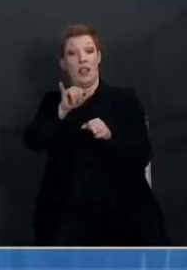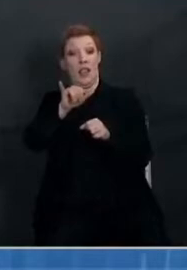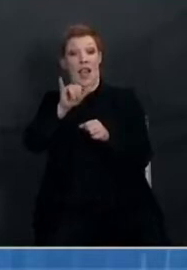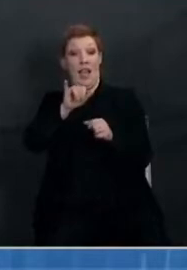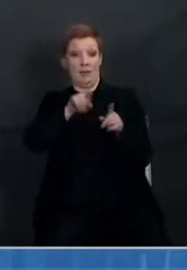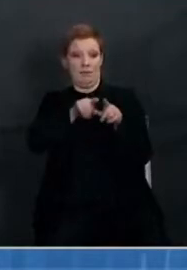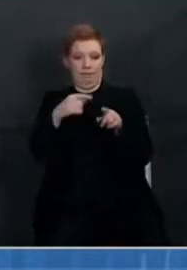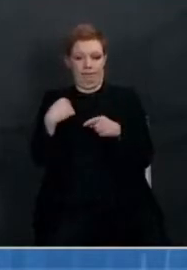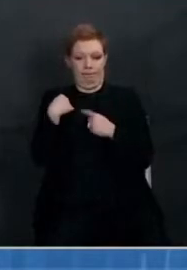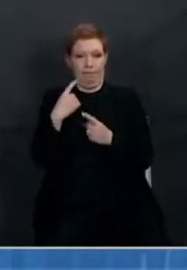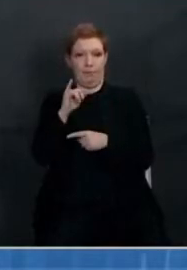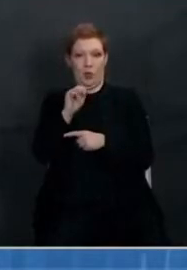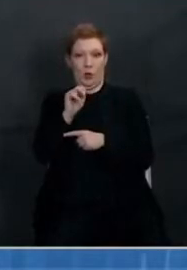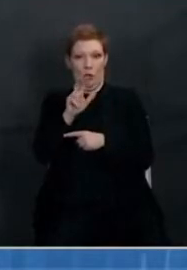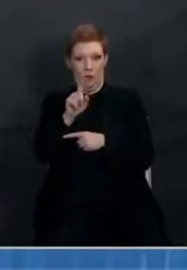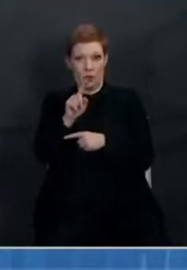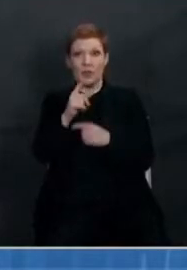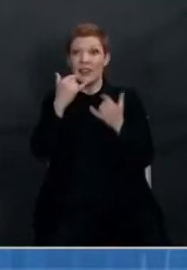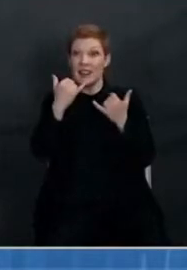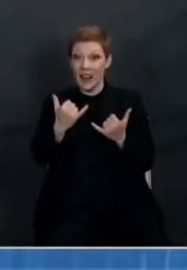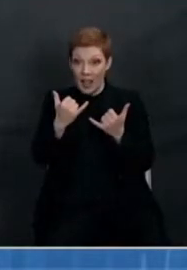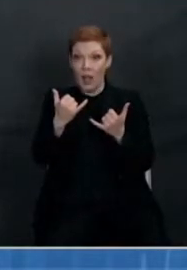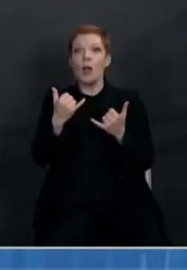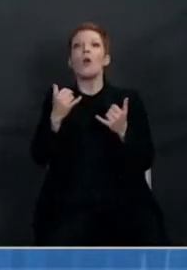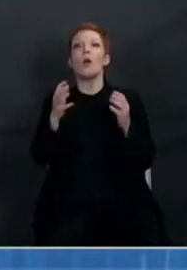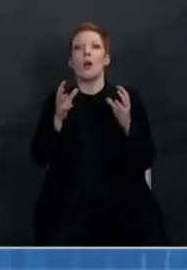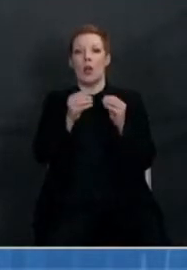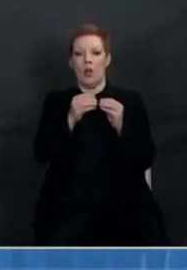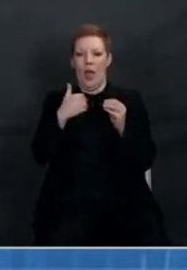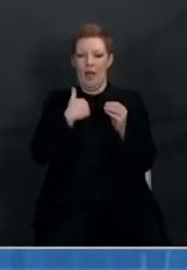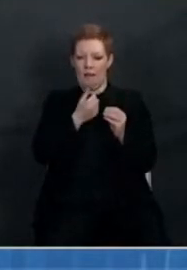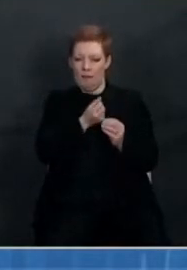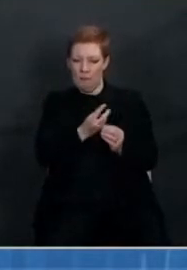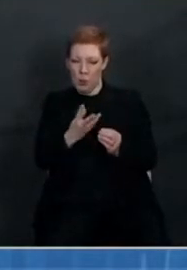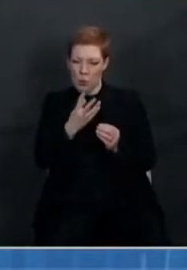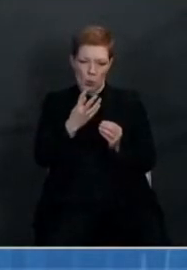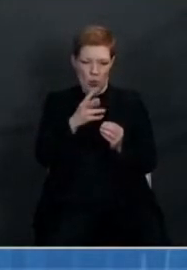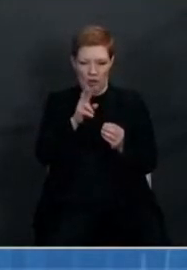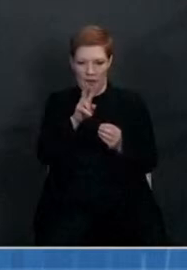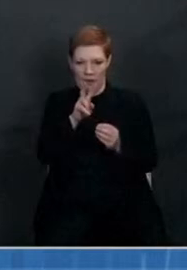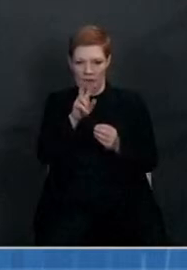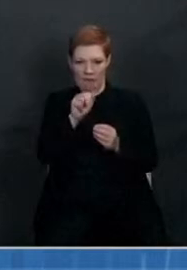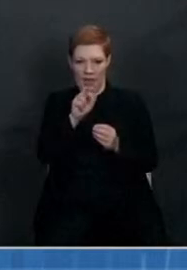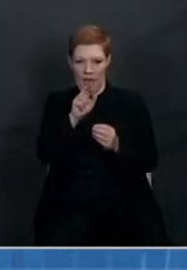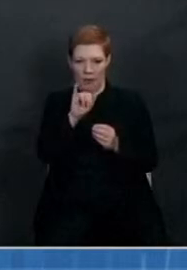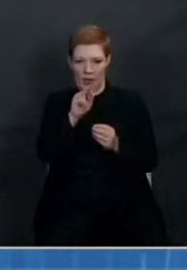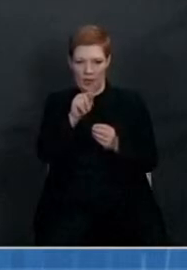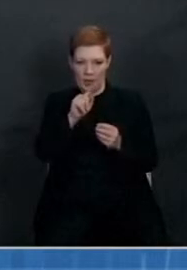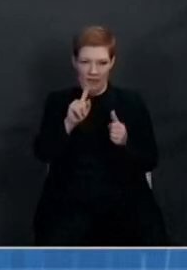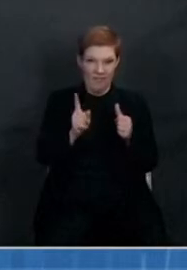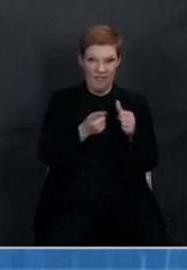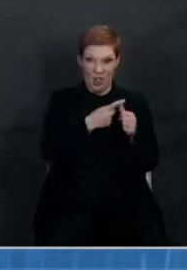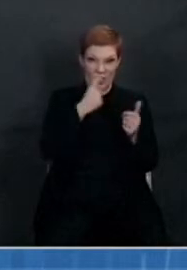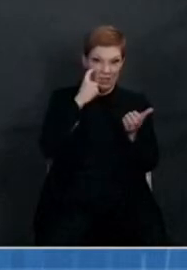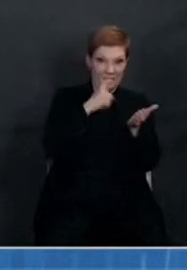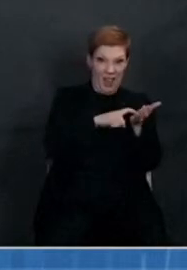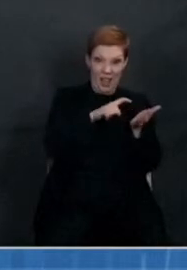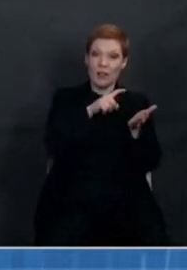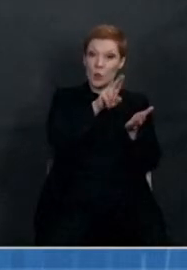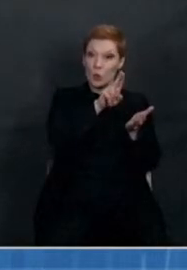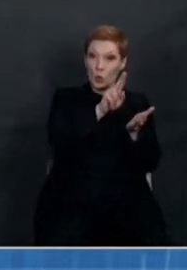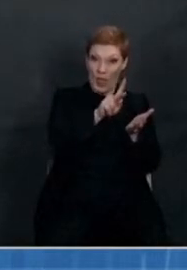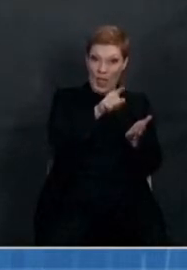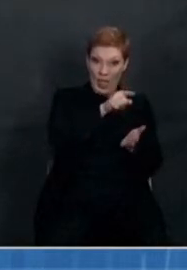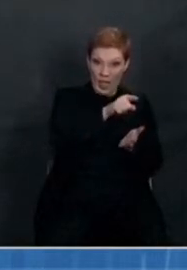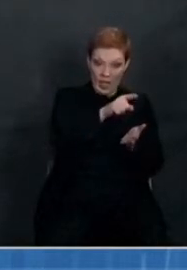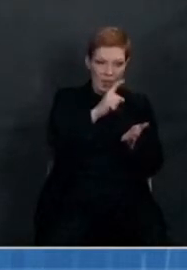467 of these cases are now B.1.1.7 variants, first detected in the UK, and cases of this variant have